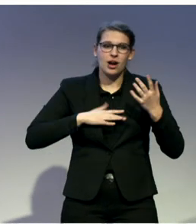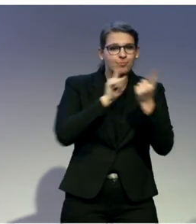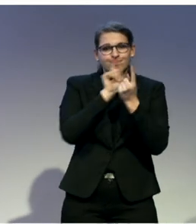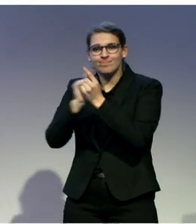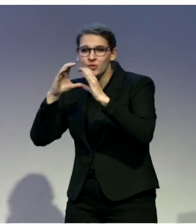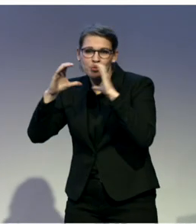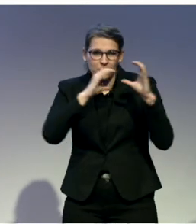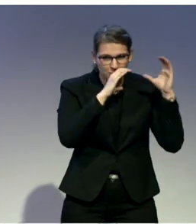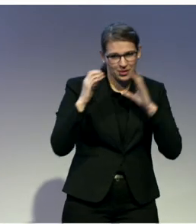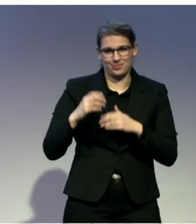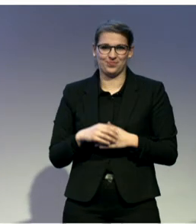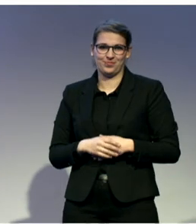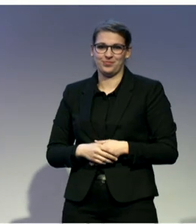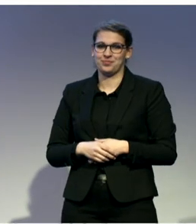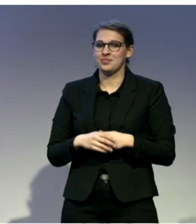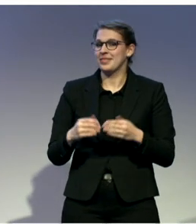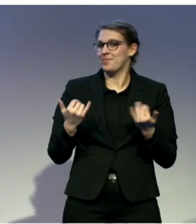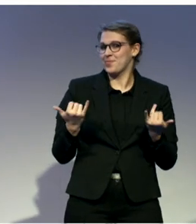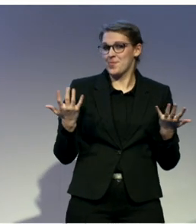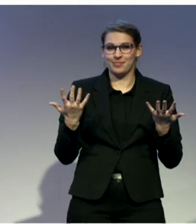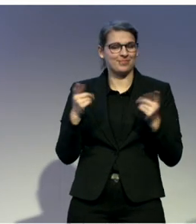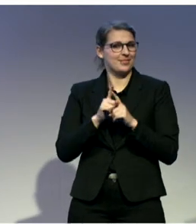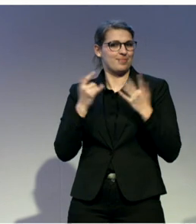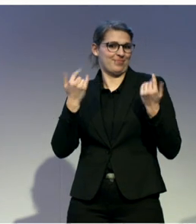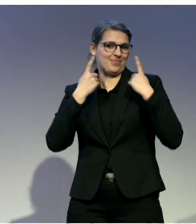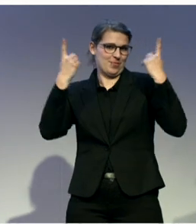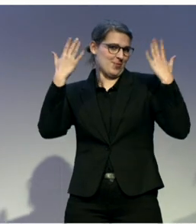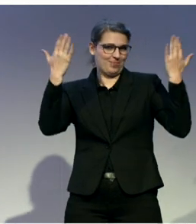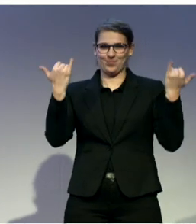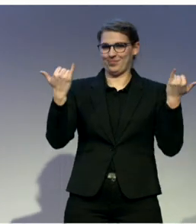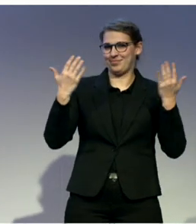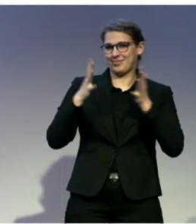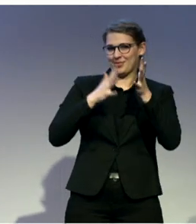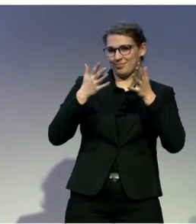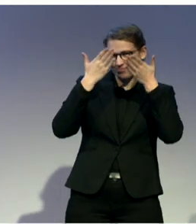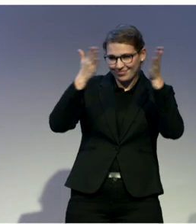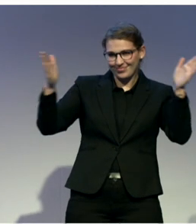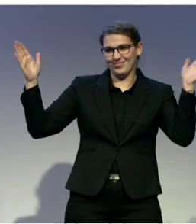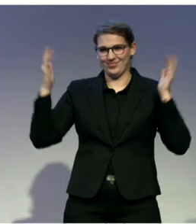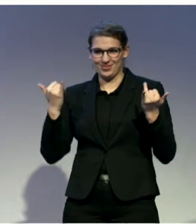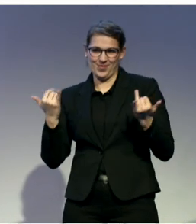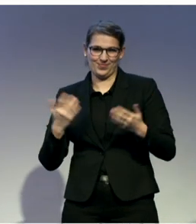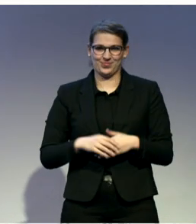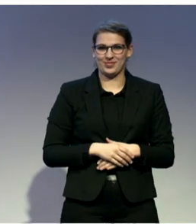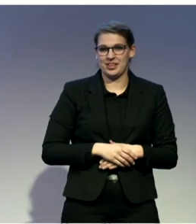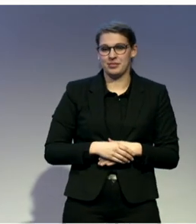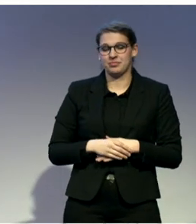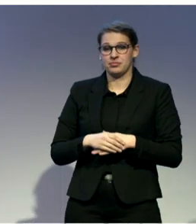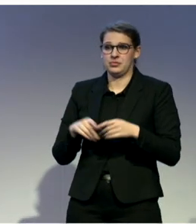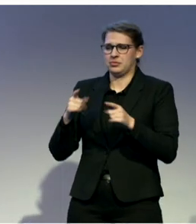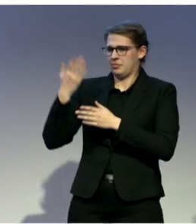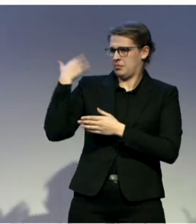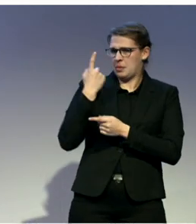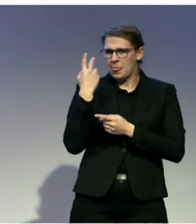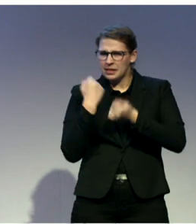become a trend, and I would like to share a little bit on that. I can even tell you that in the past years, there has been a real increase,